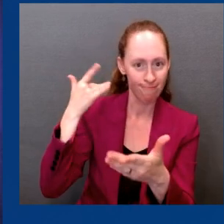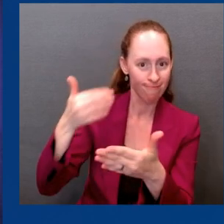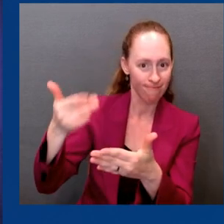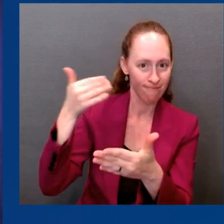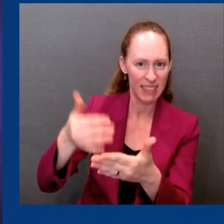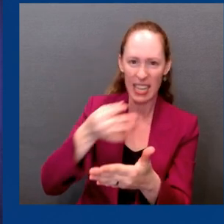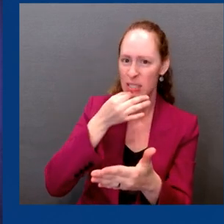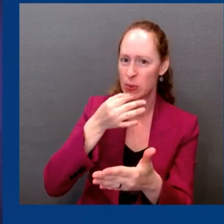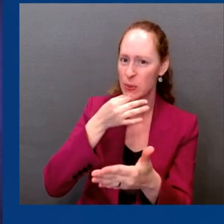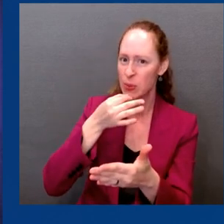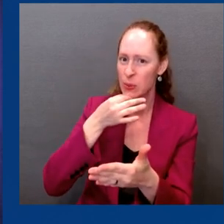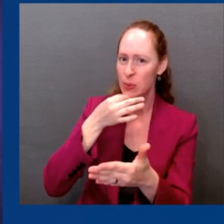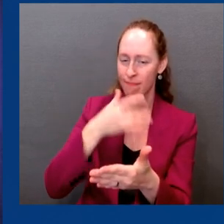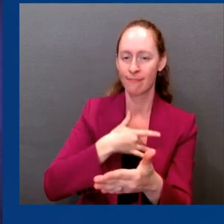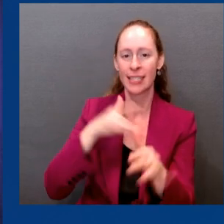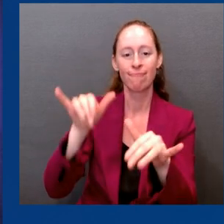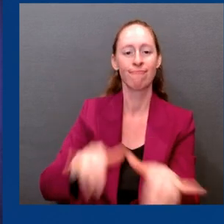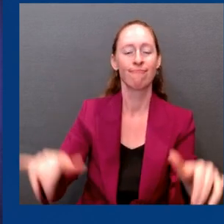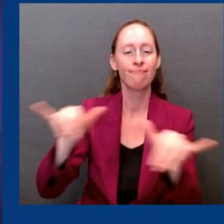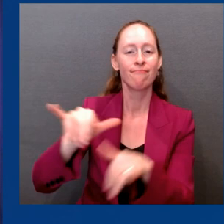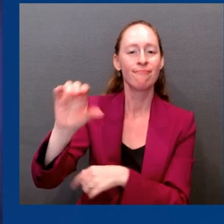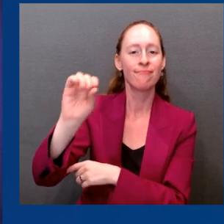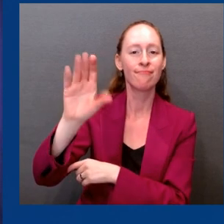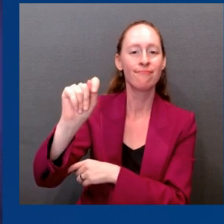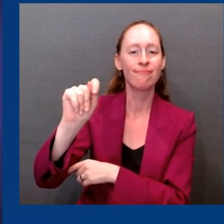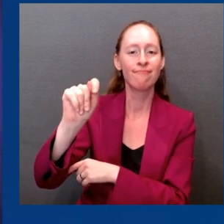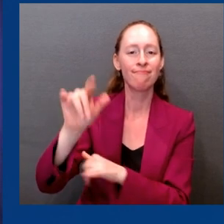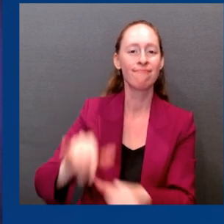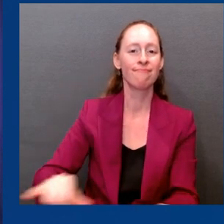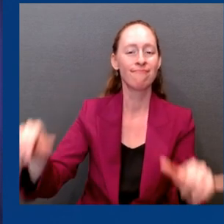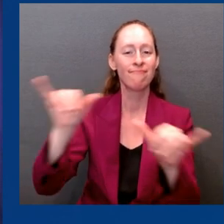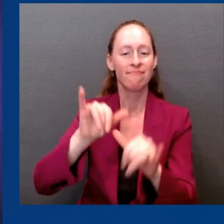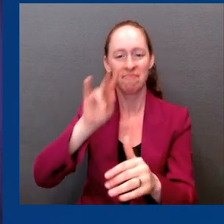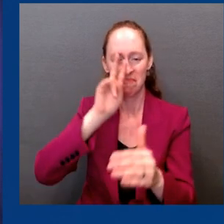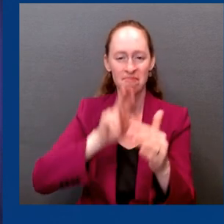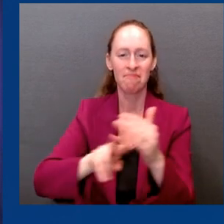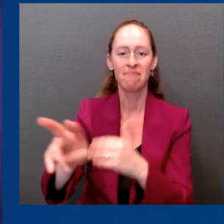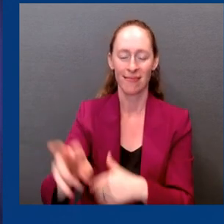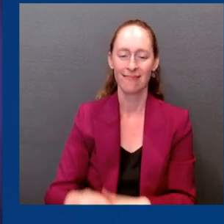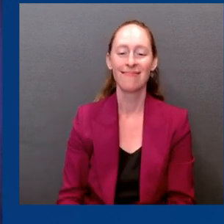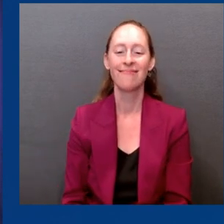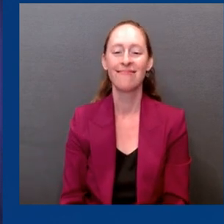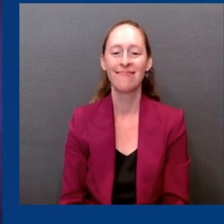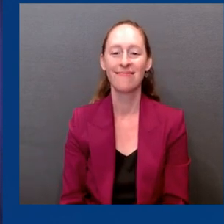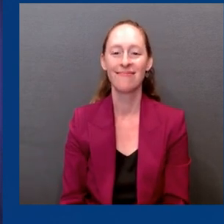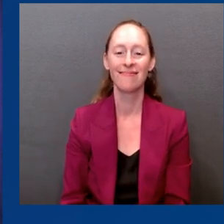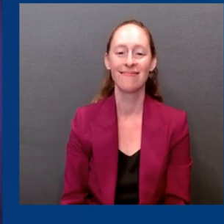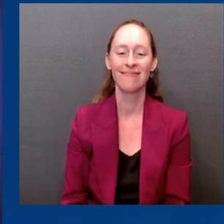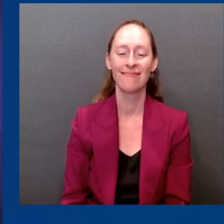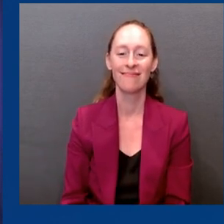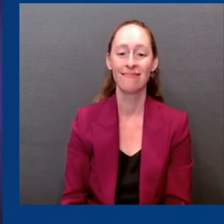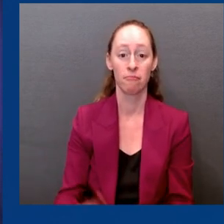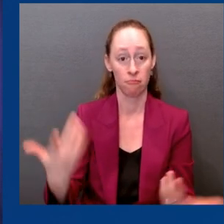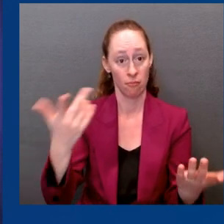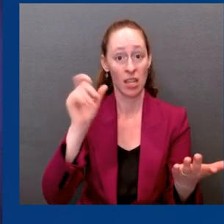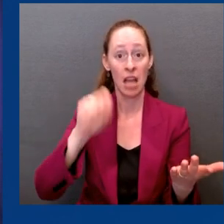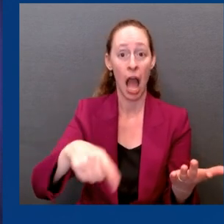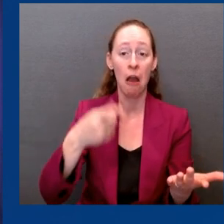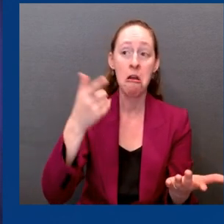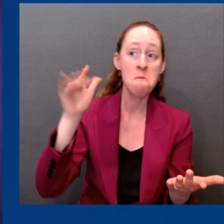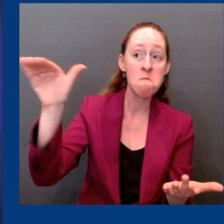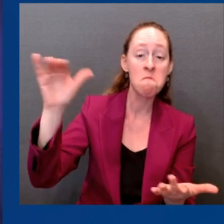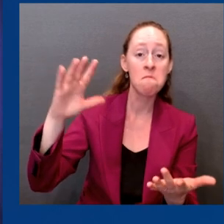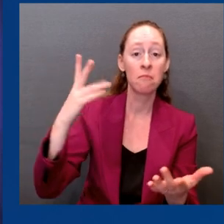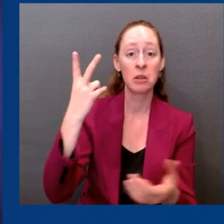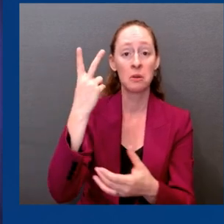course of the fall when people go in for routine checkups. The good news is you can get both your flu shot and COVID shot at the same time. It's actually a good